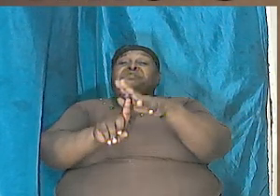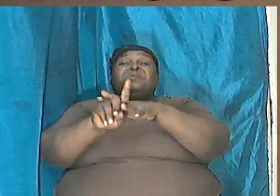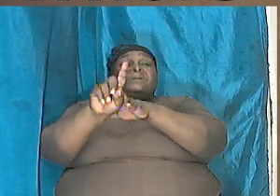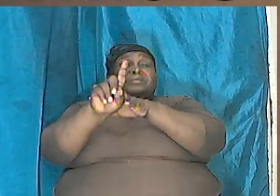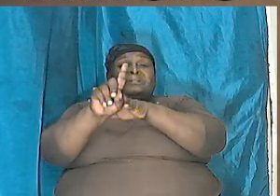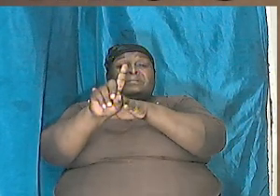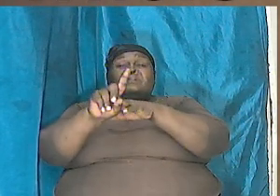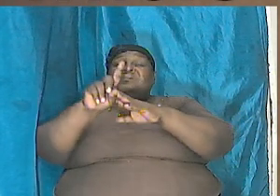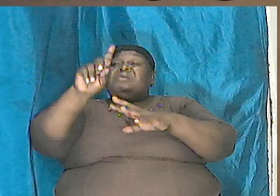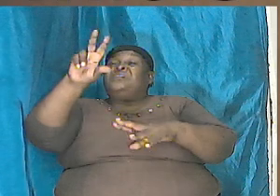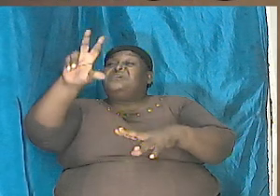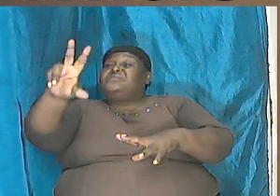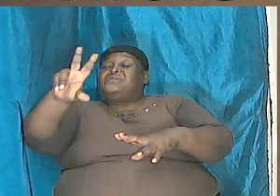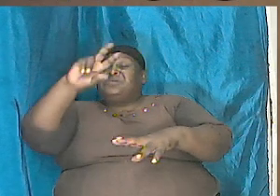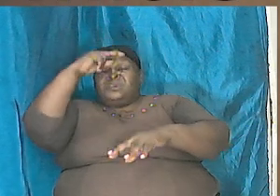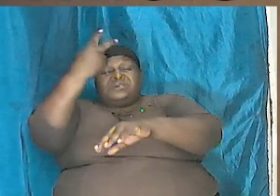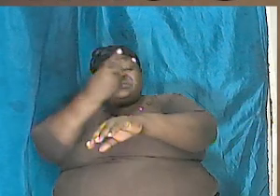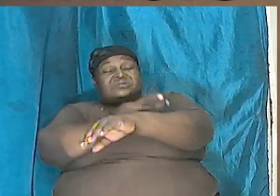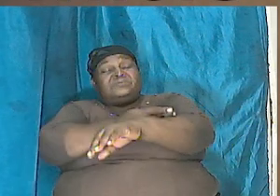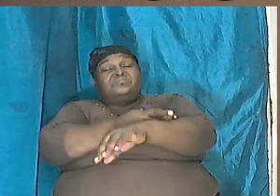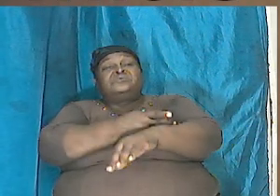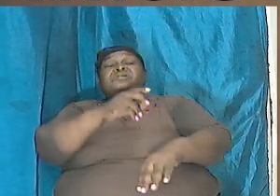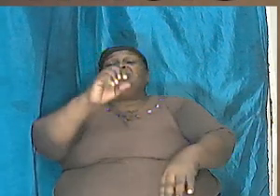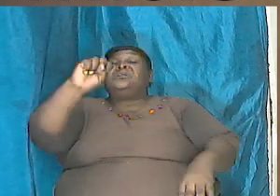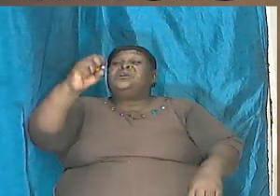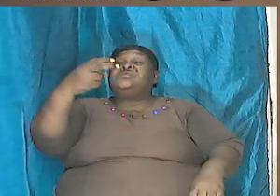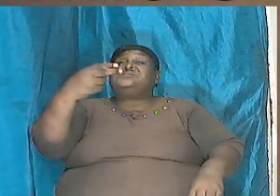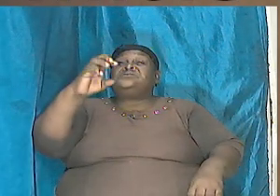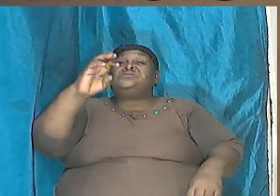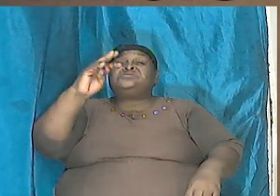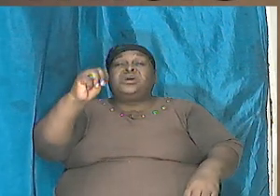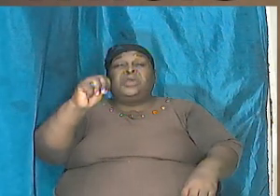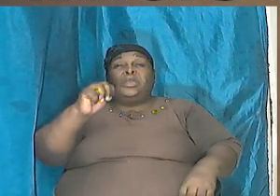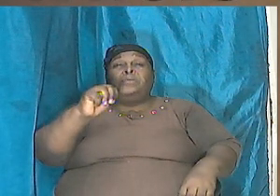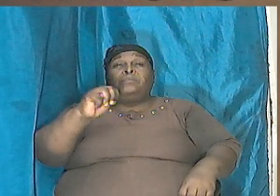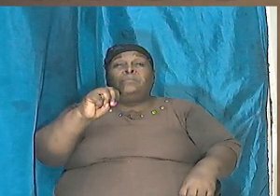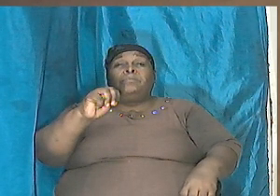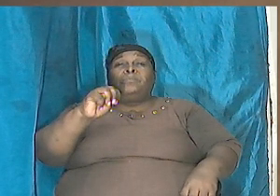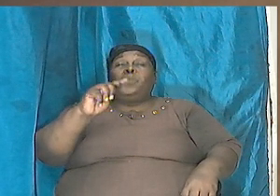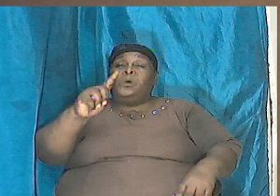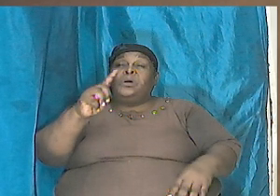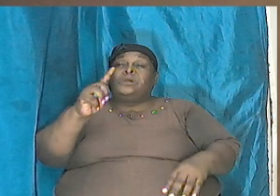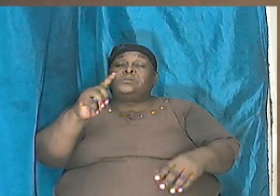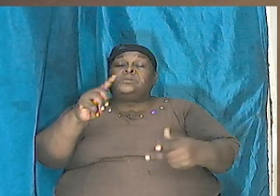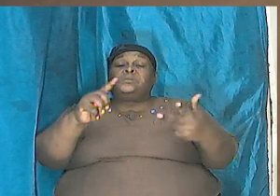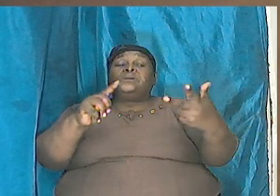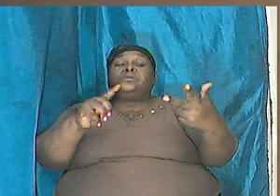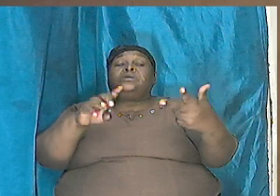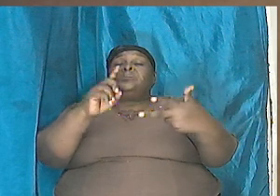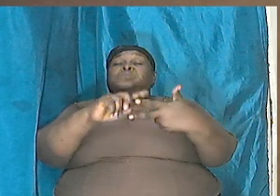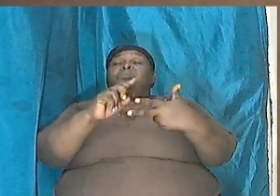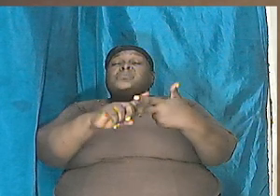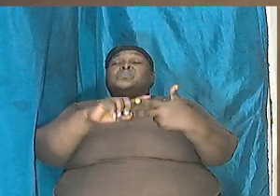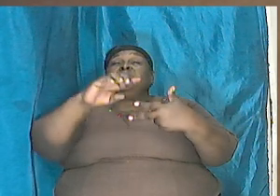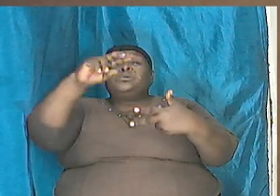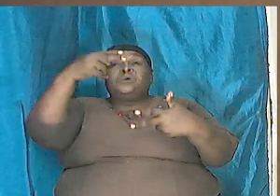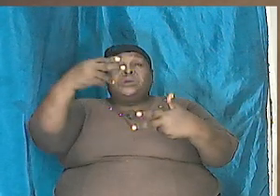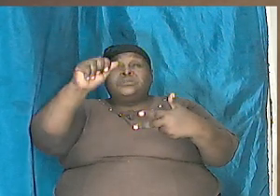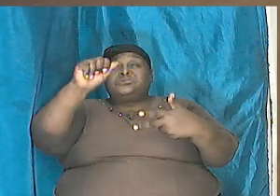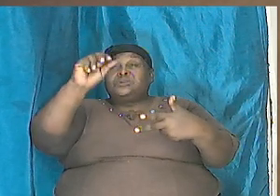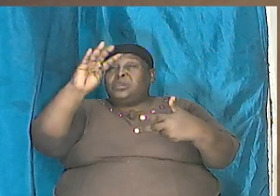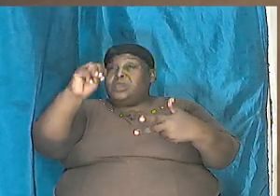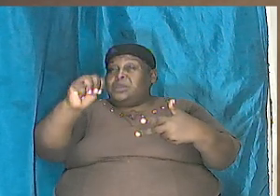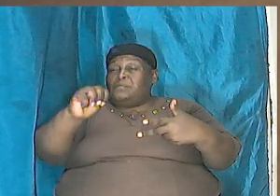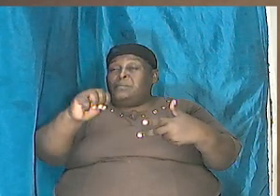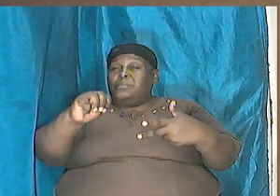the three sons were Shem and Ham and Japheth and Noah began to be an husband